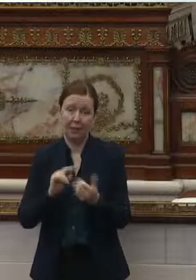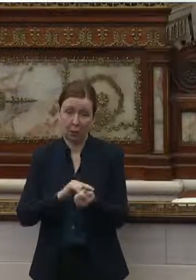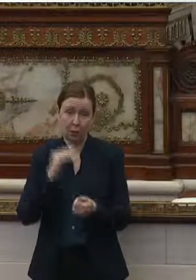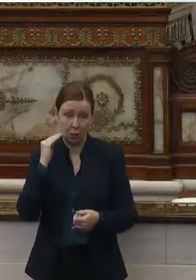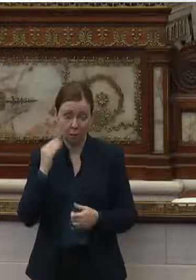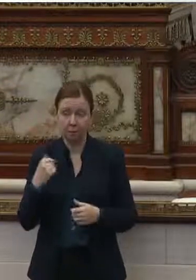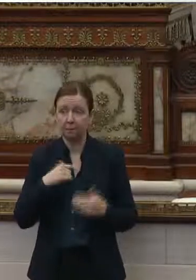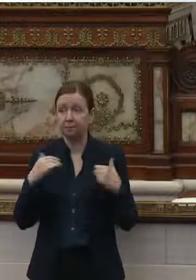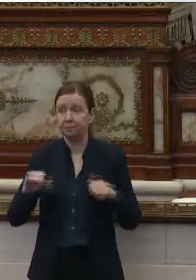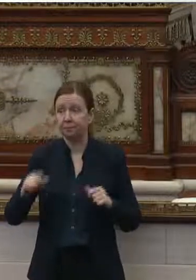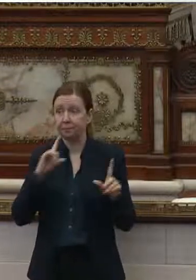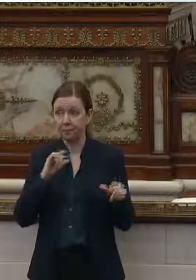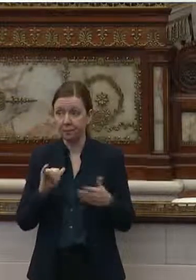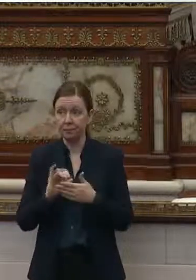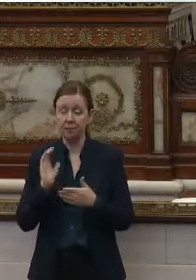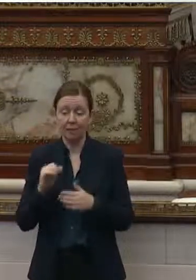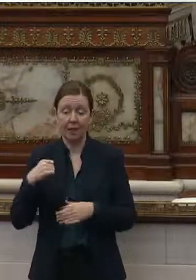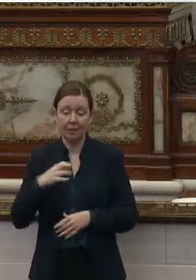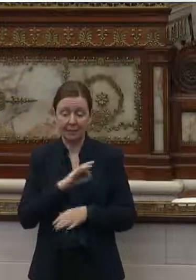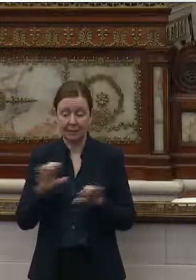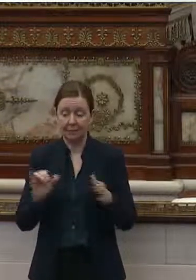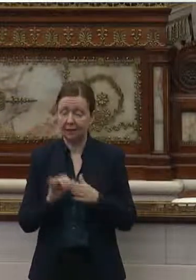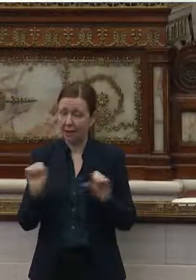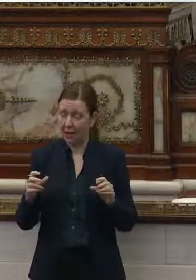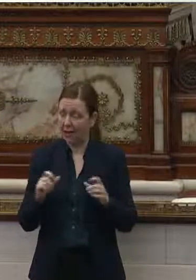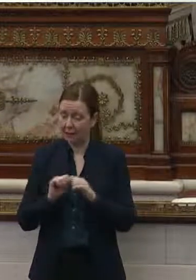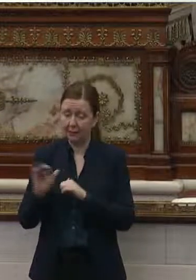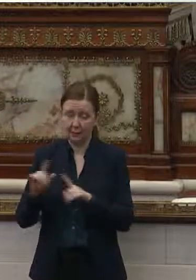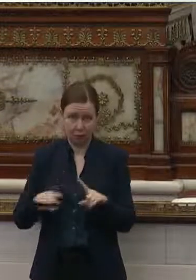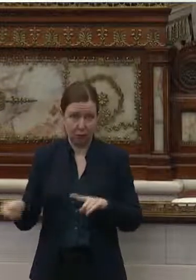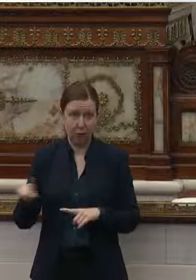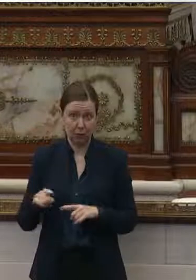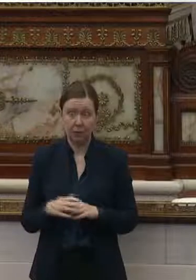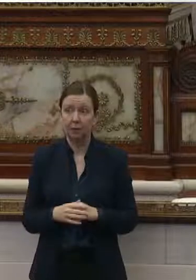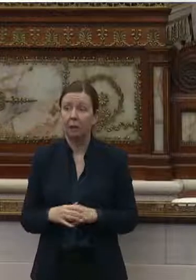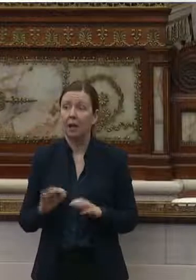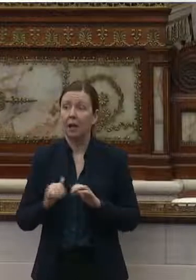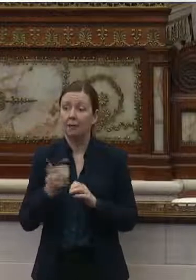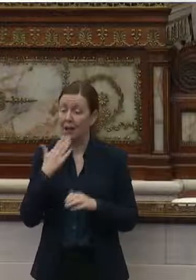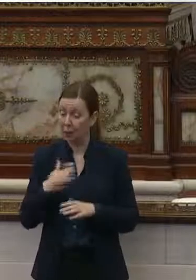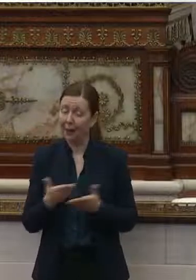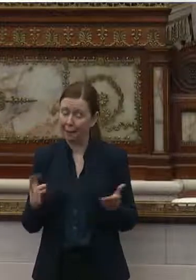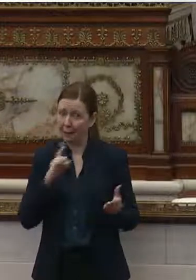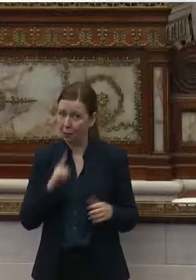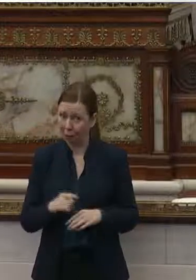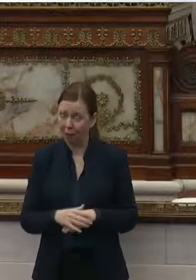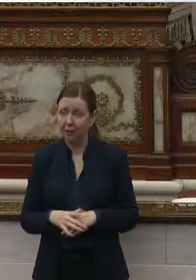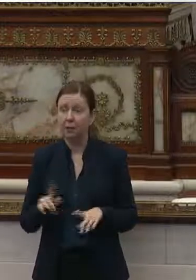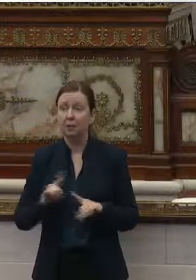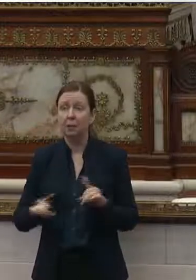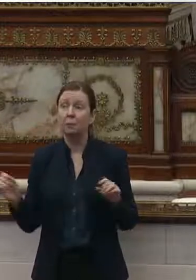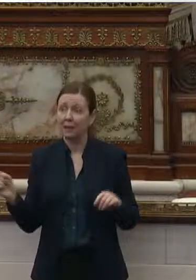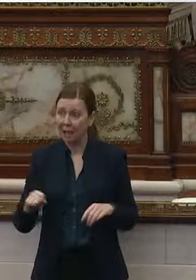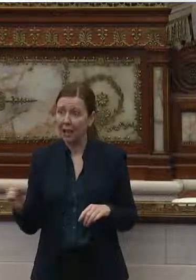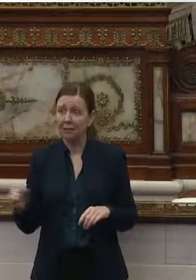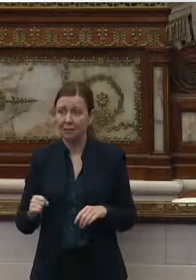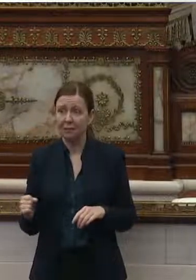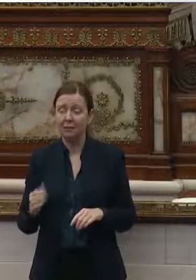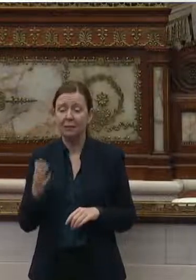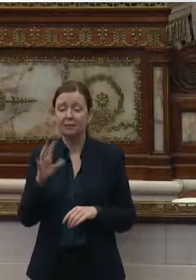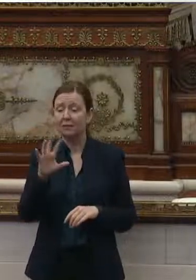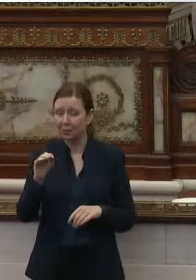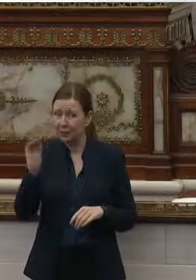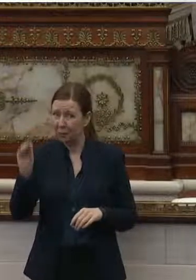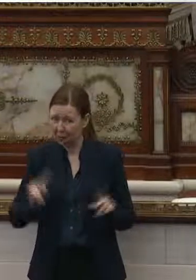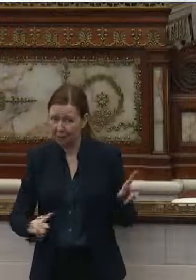We have another report that our staff did that I can certainly send on of how bad things are. But, yes, 50